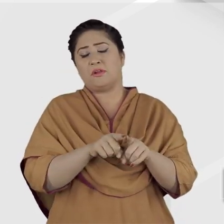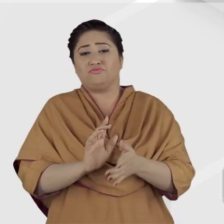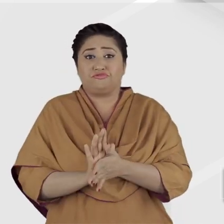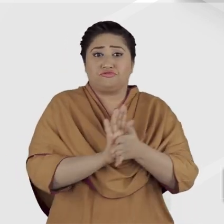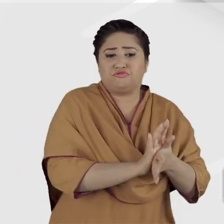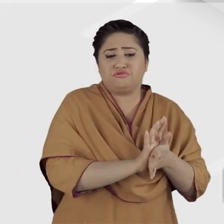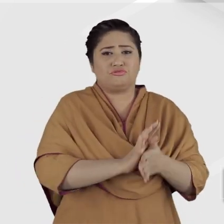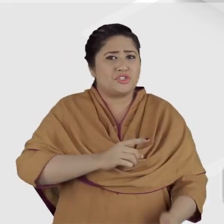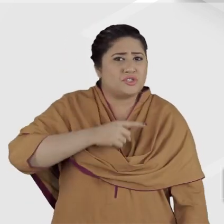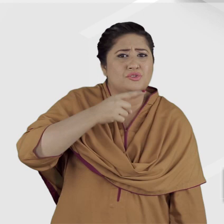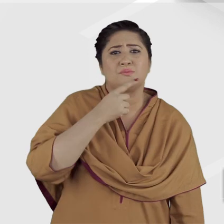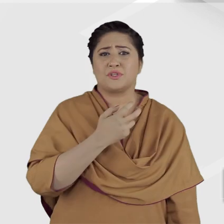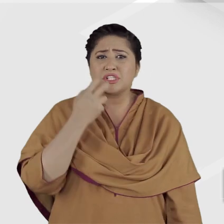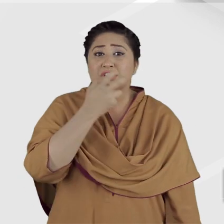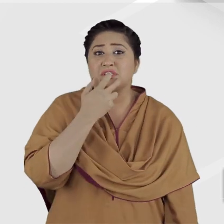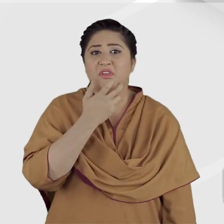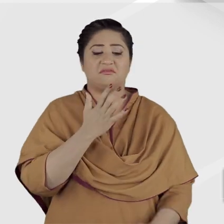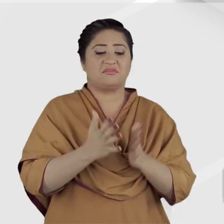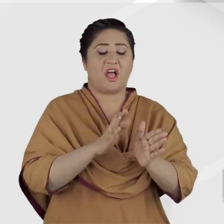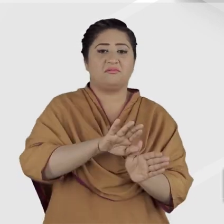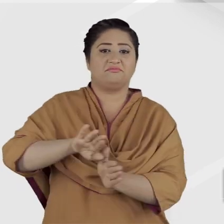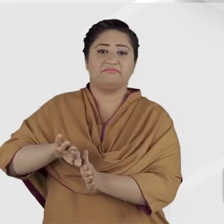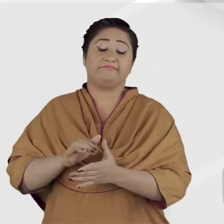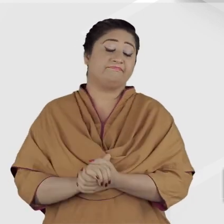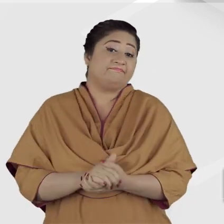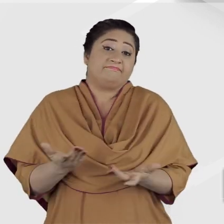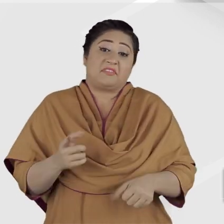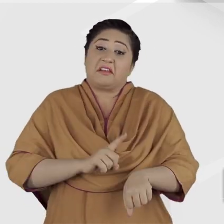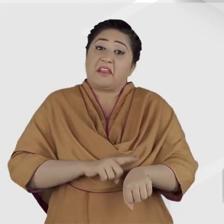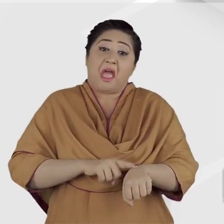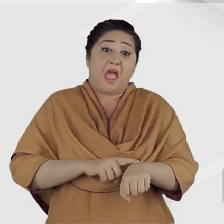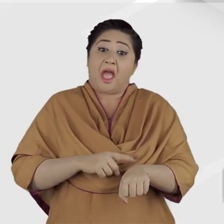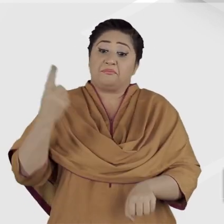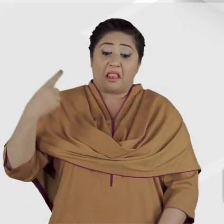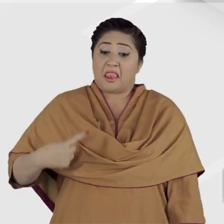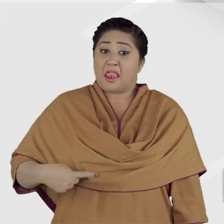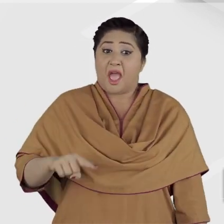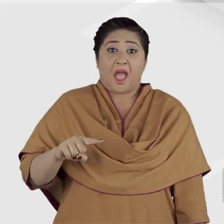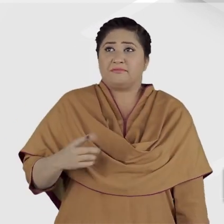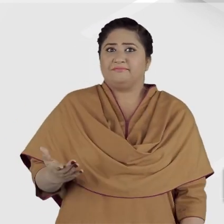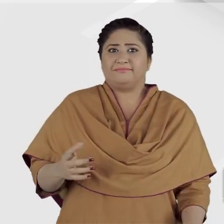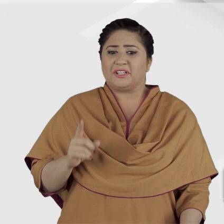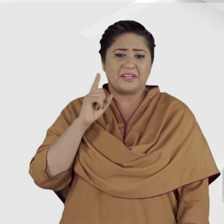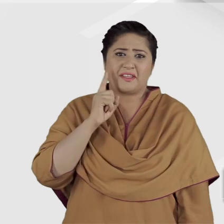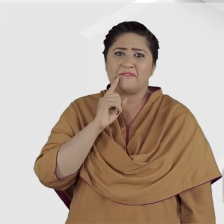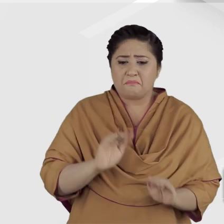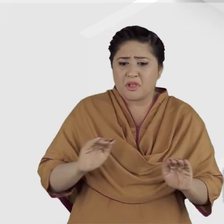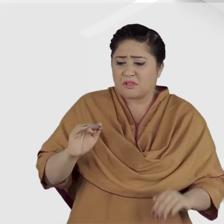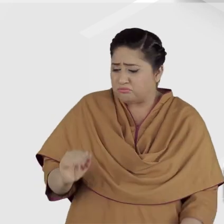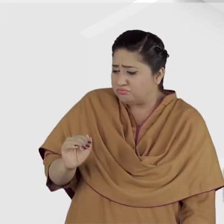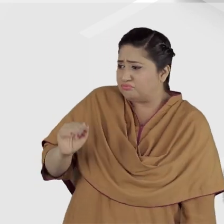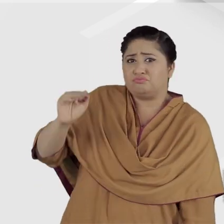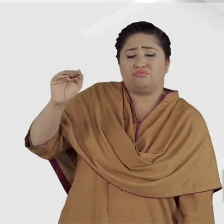forcing them to speak and lip-read instead of sign. In the meanwhile, precious time is lost as many